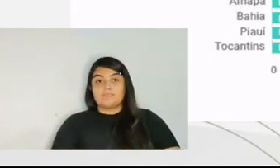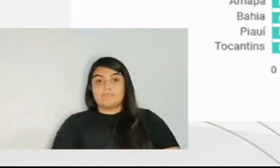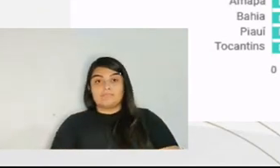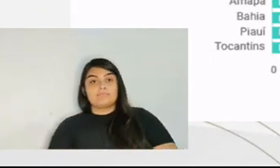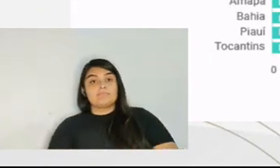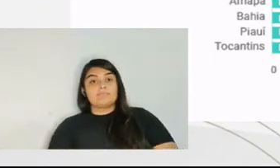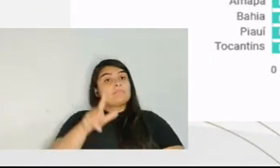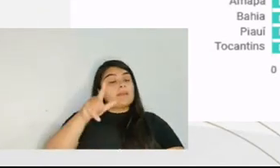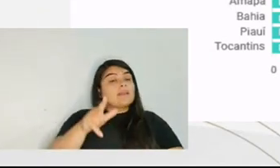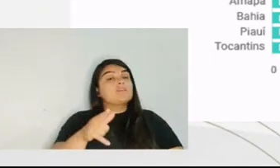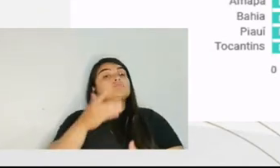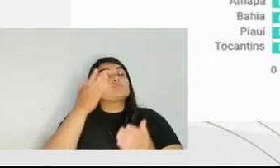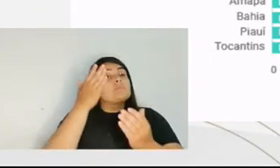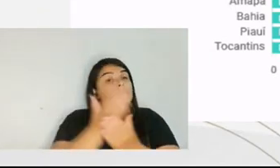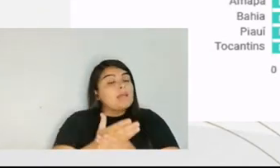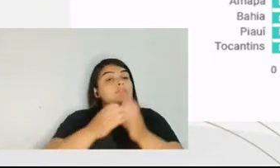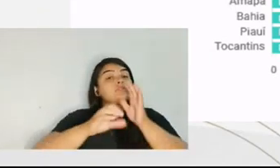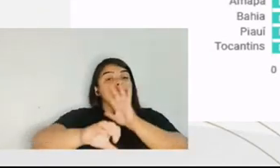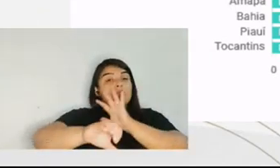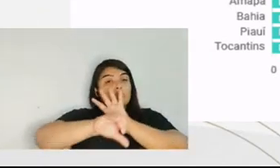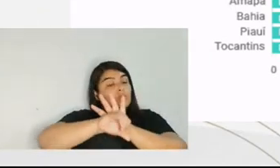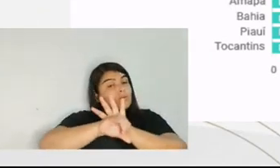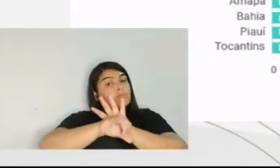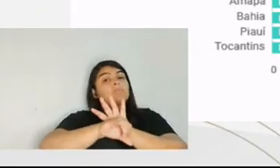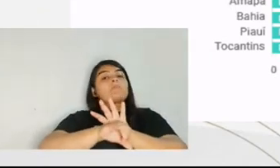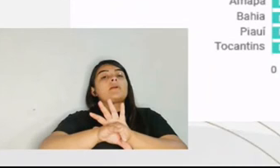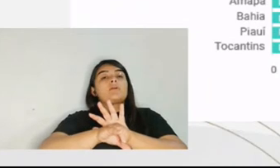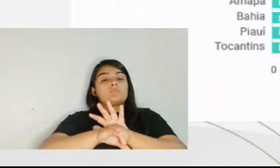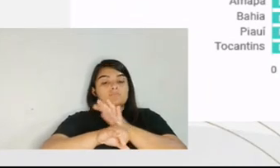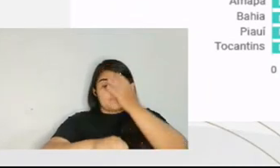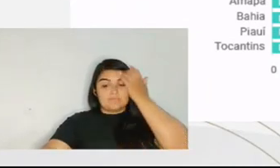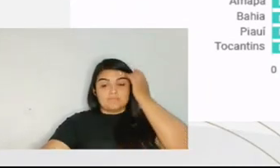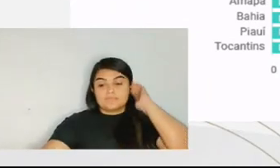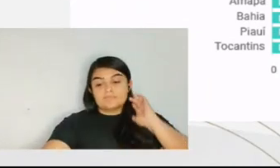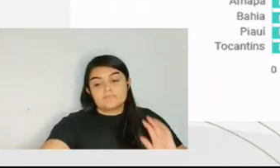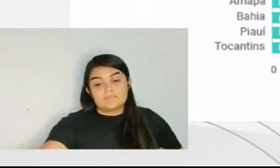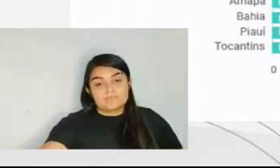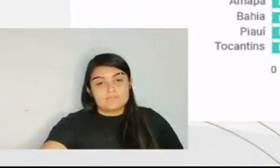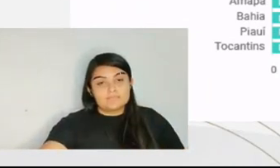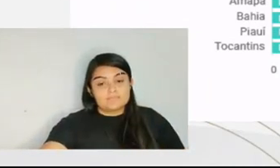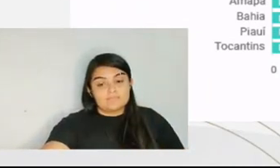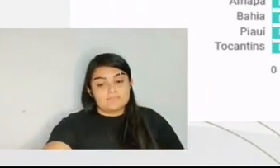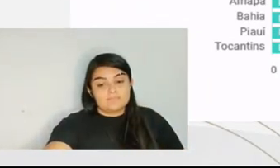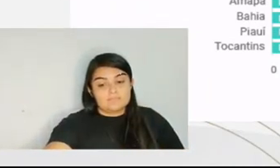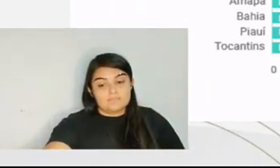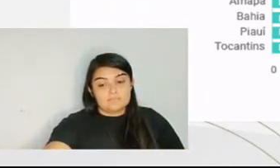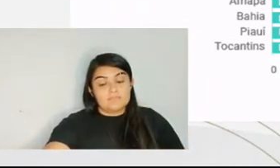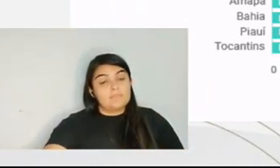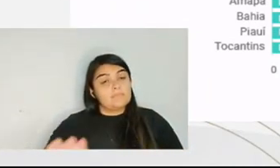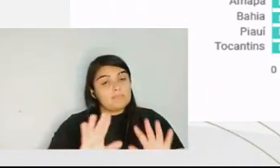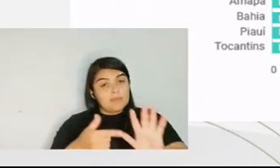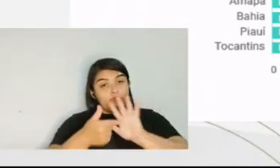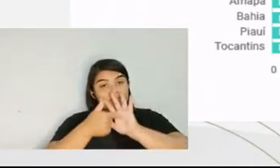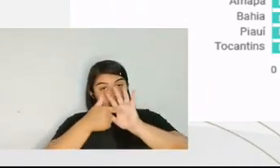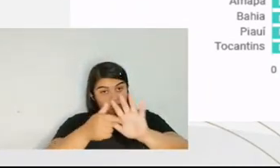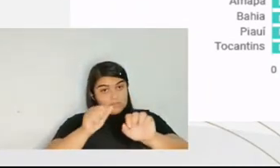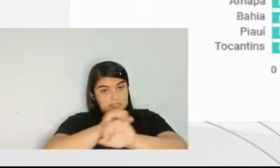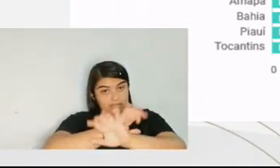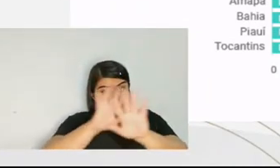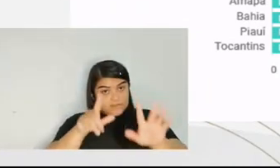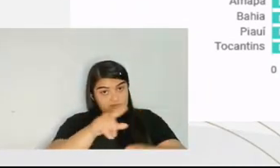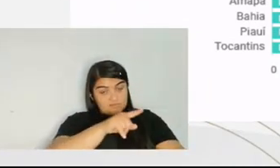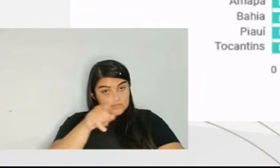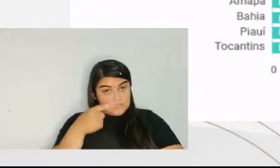course, the sentencing is it's not a panacea that only includes